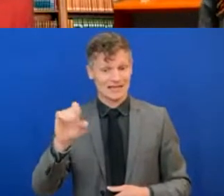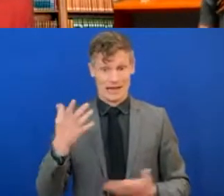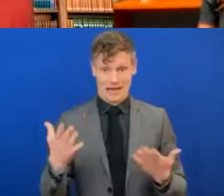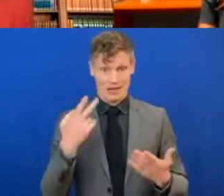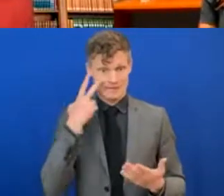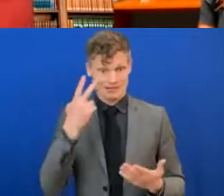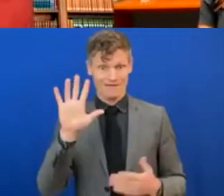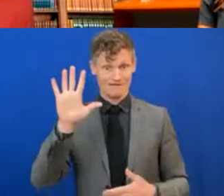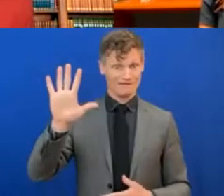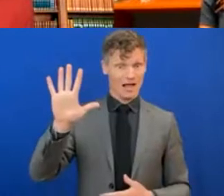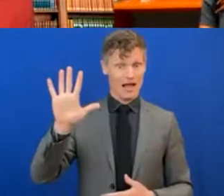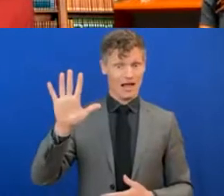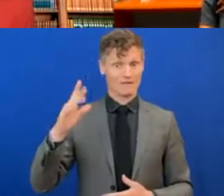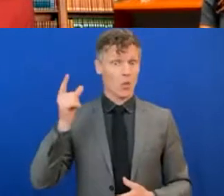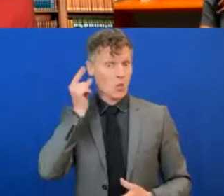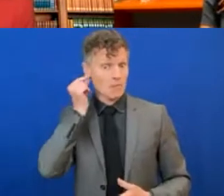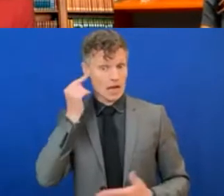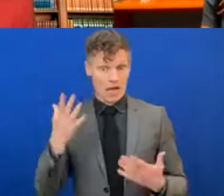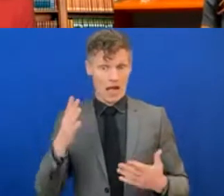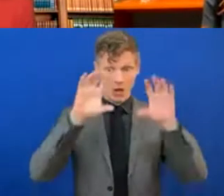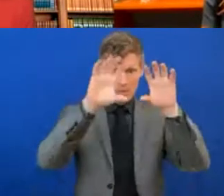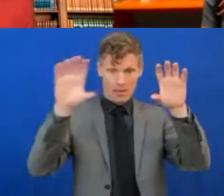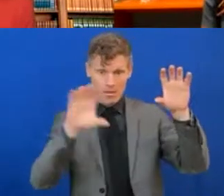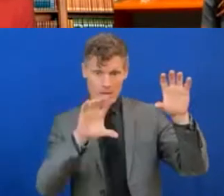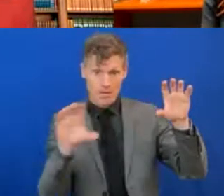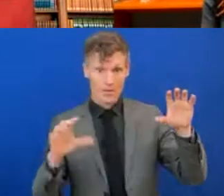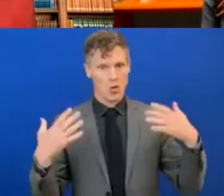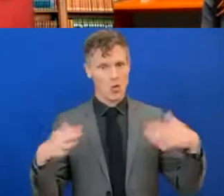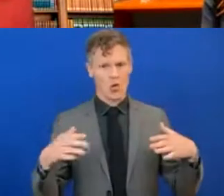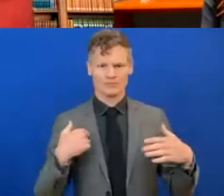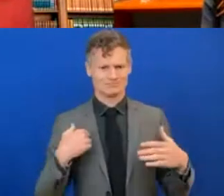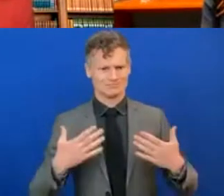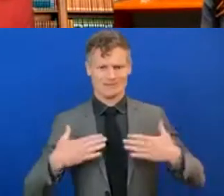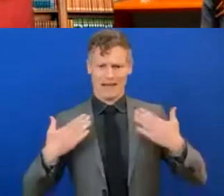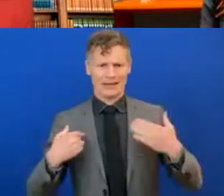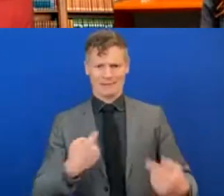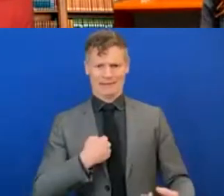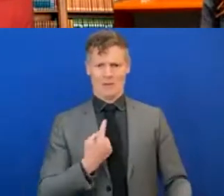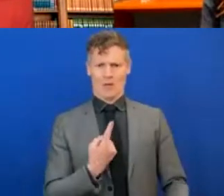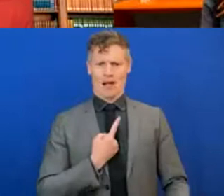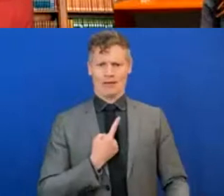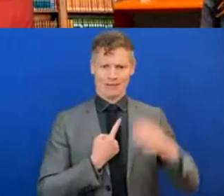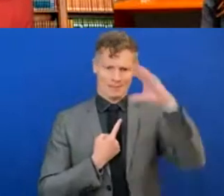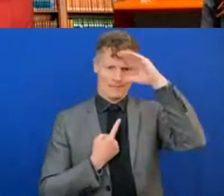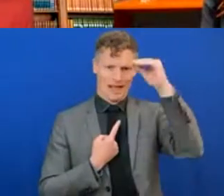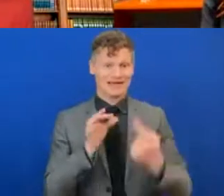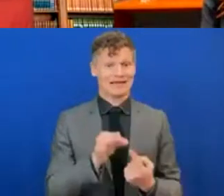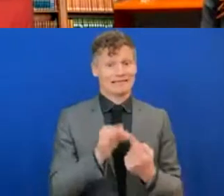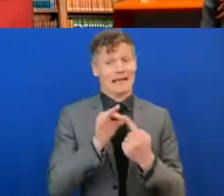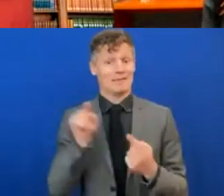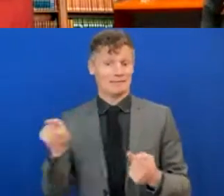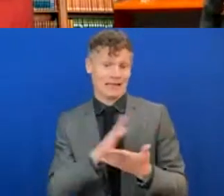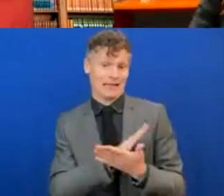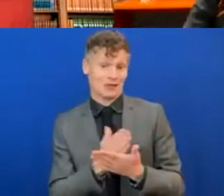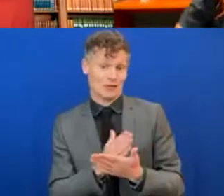to something. It's good that I'm the only guy here, aside from our highly energetic interpreter. Next,